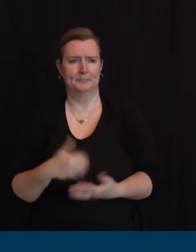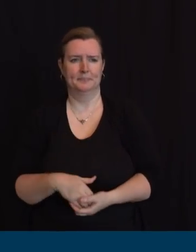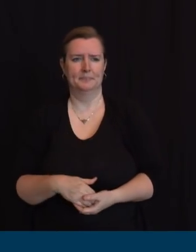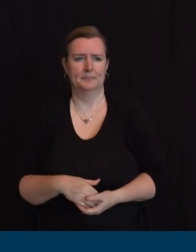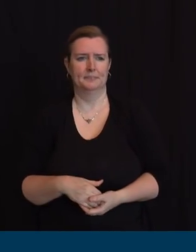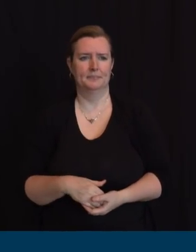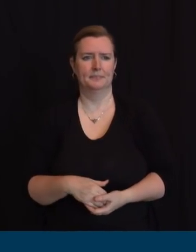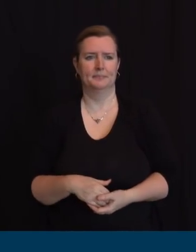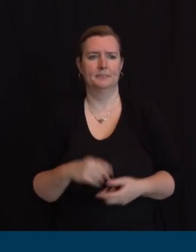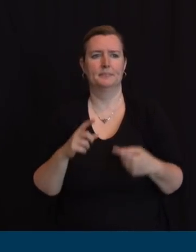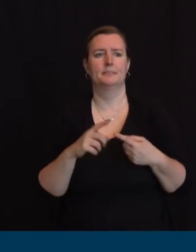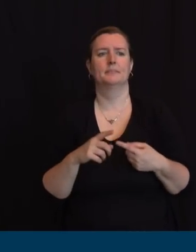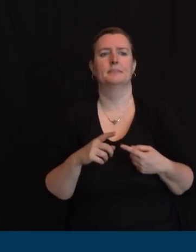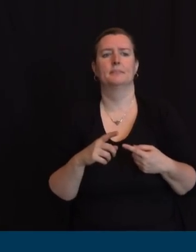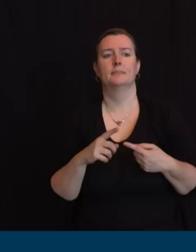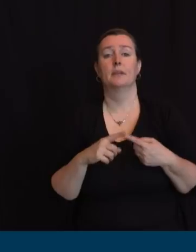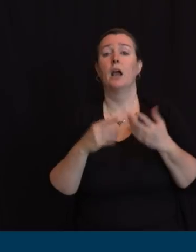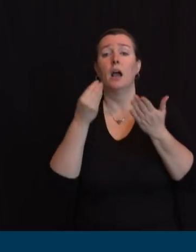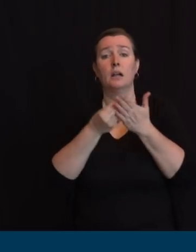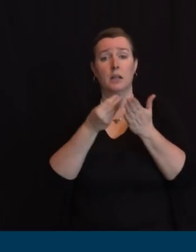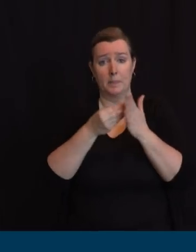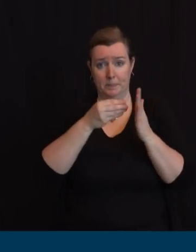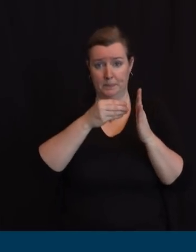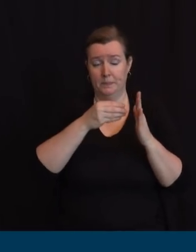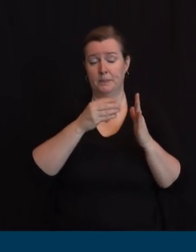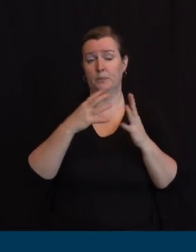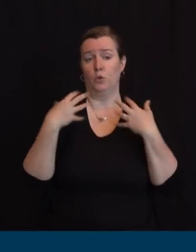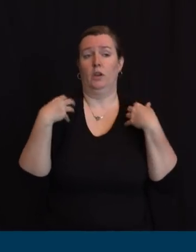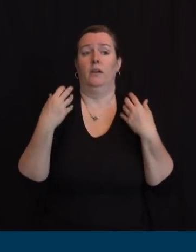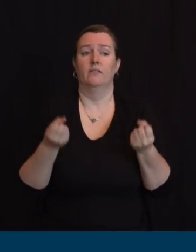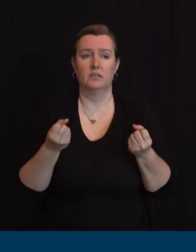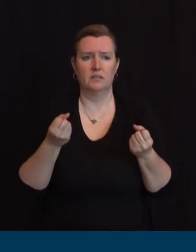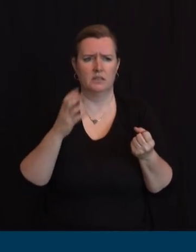criterion for a health recovery that is complete